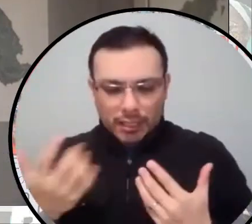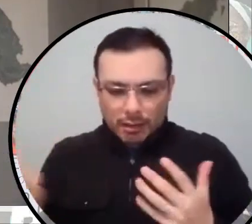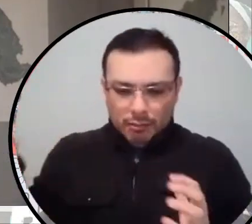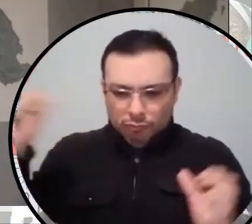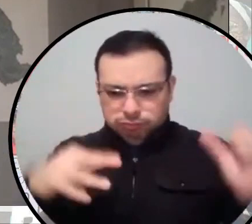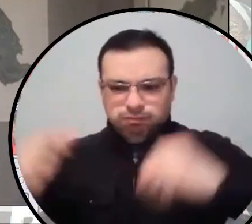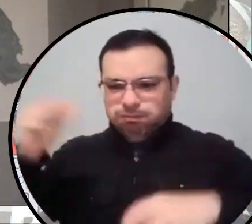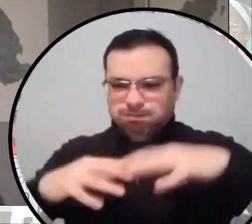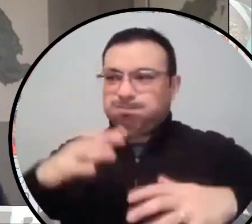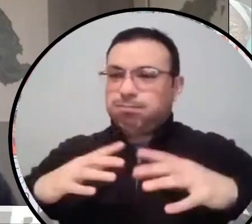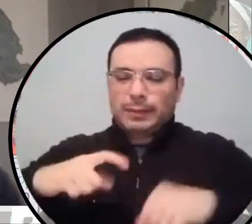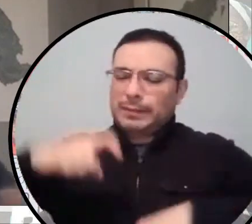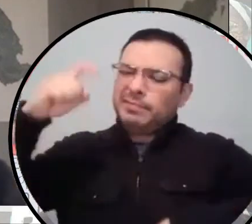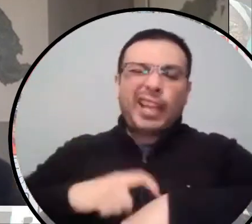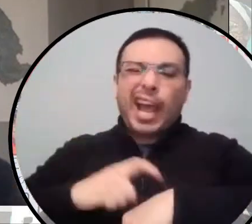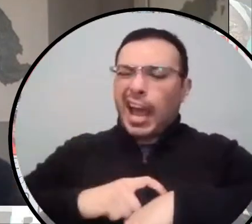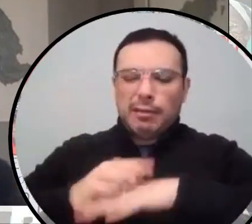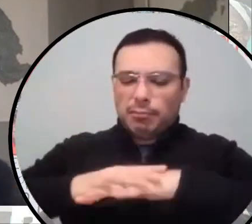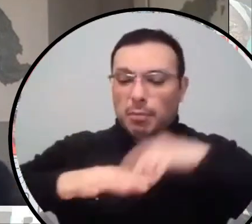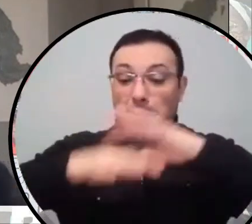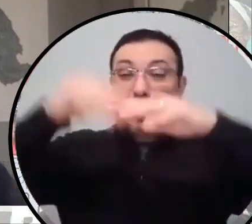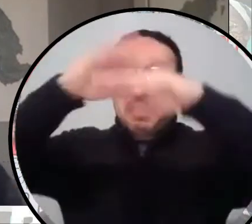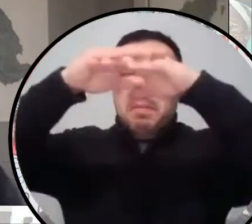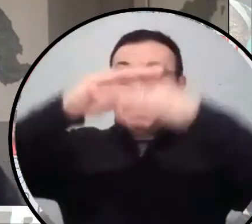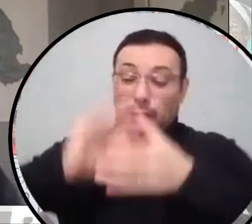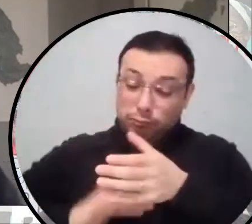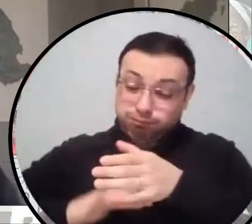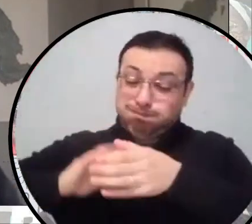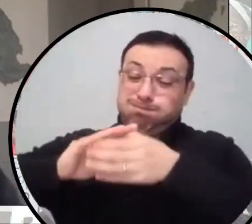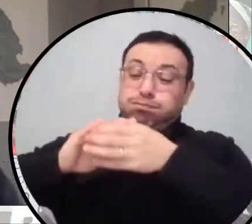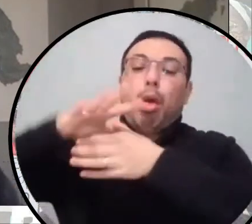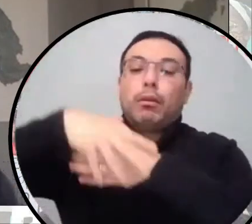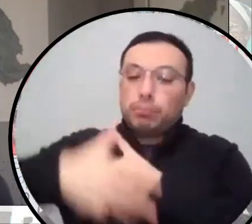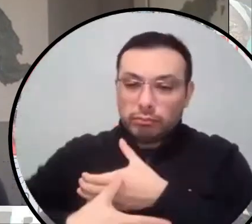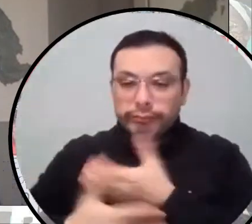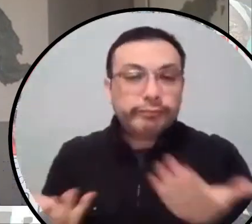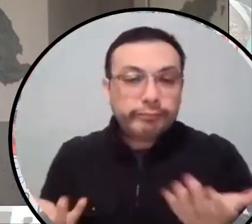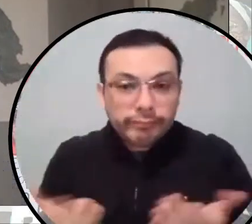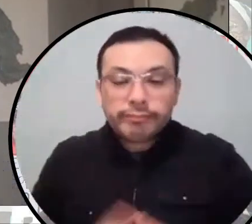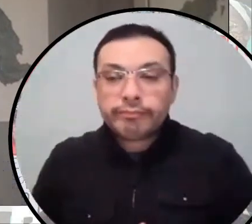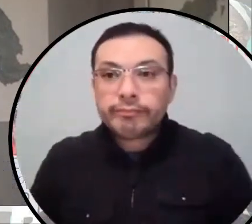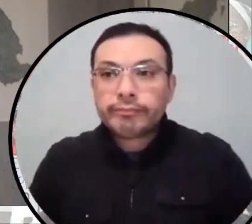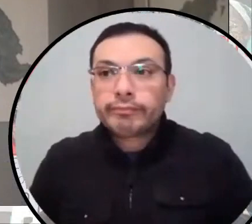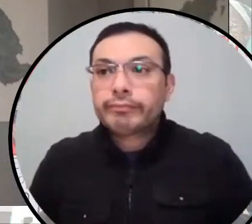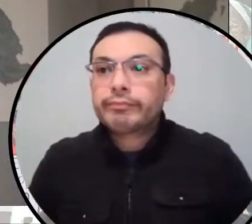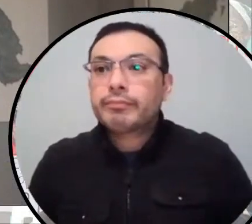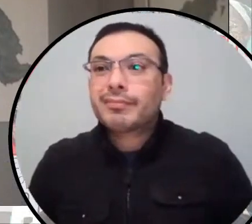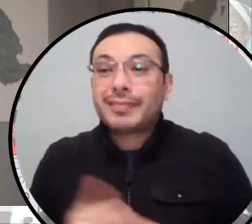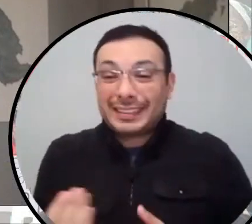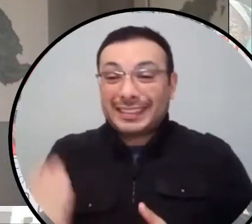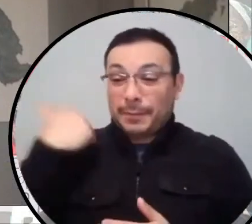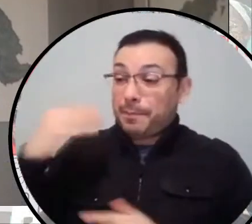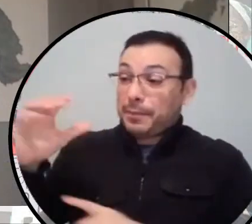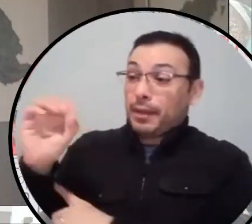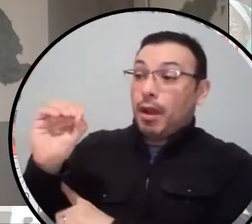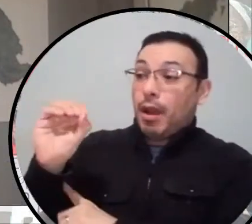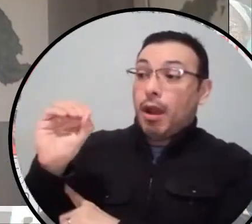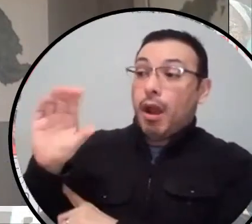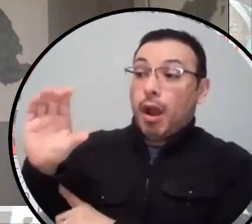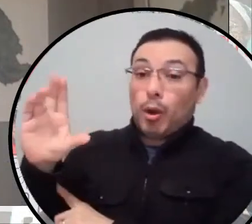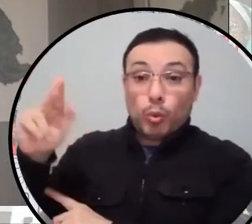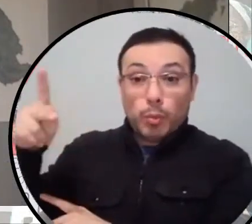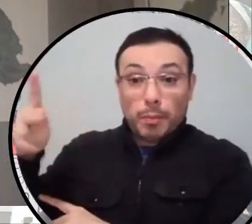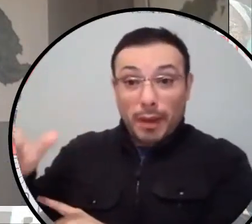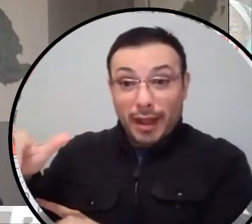pop off when it pops off? Right? Like there was nothing new about, um, wealth inequality when we saw Occupy Wall Street emerge and suddenly